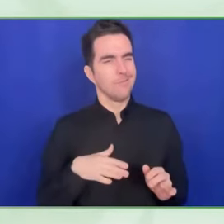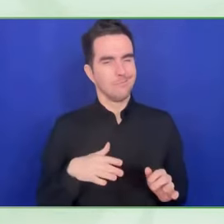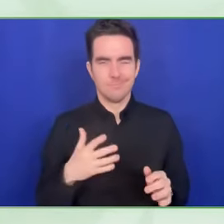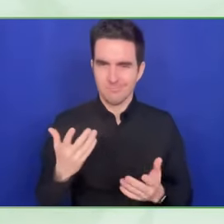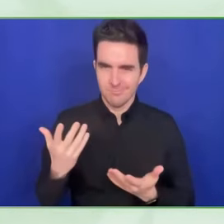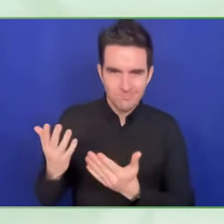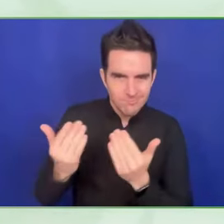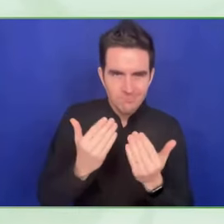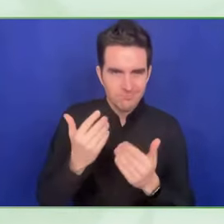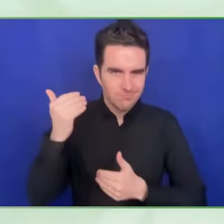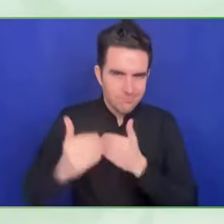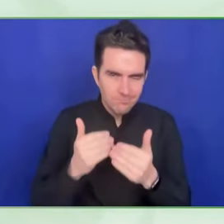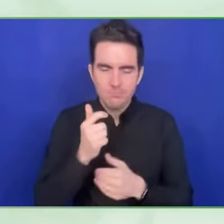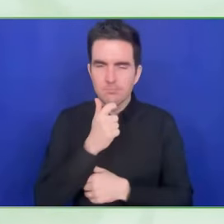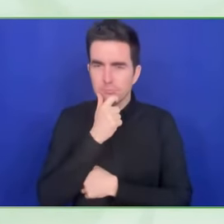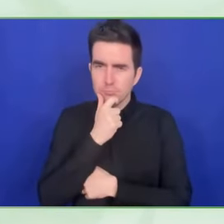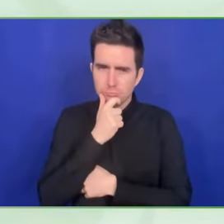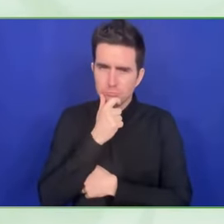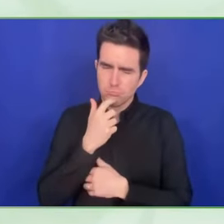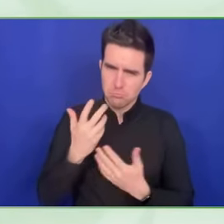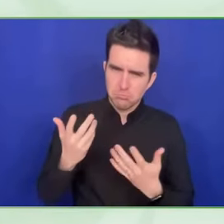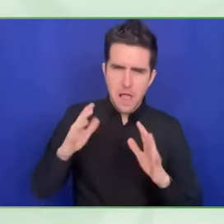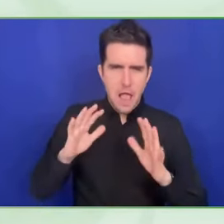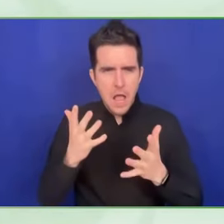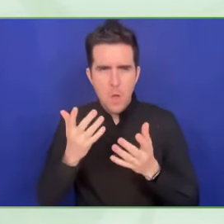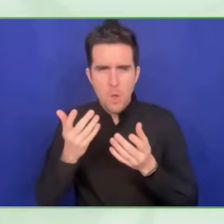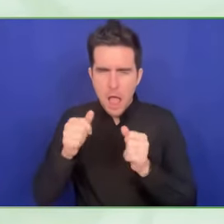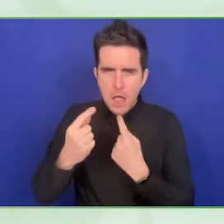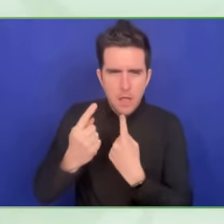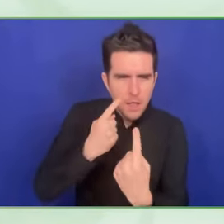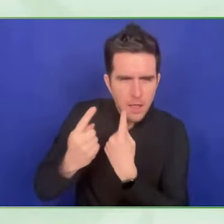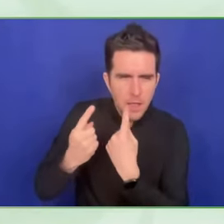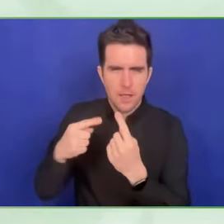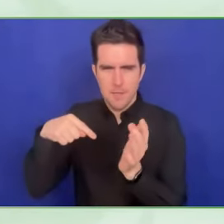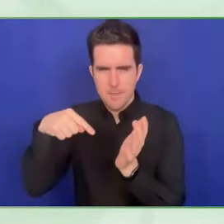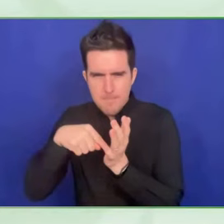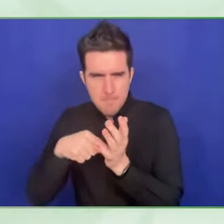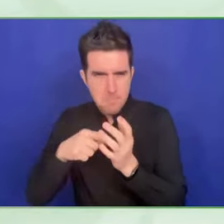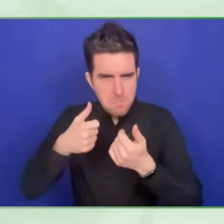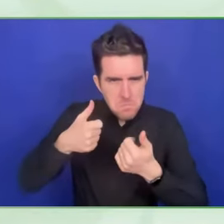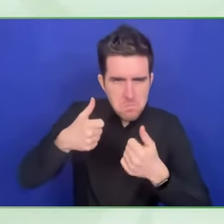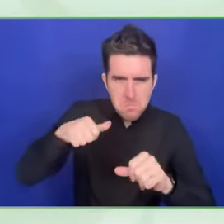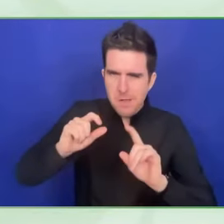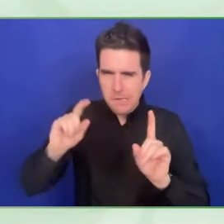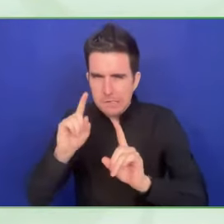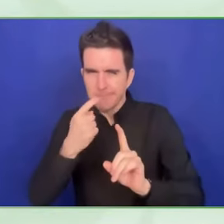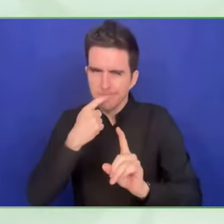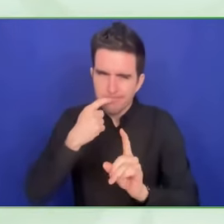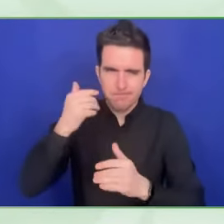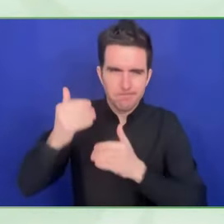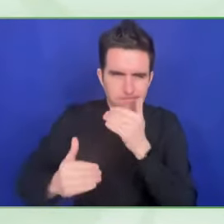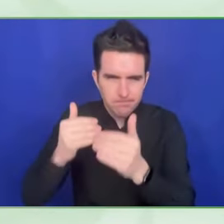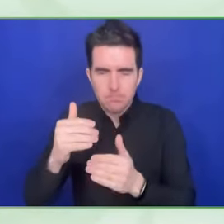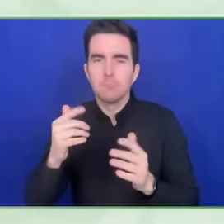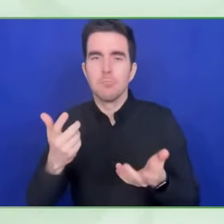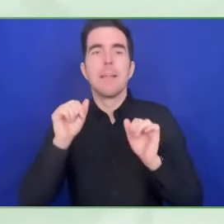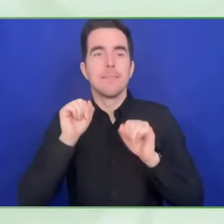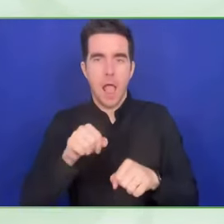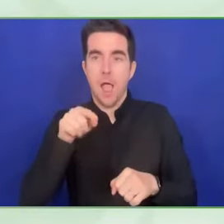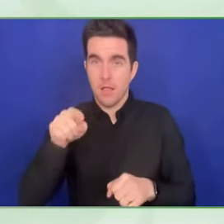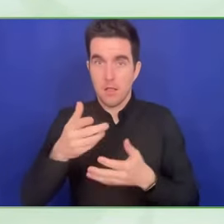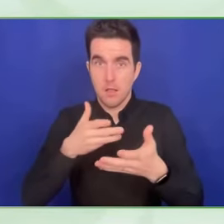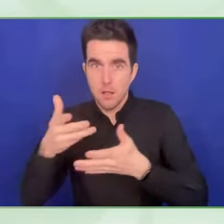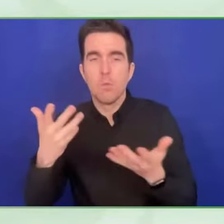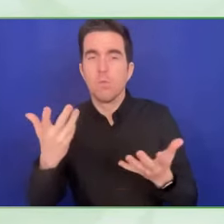the past. In the past, the technology was based on landmarks, which means the technology was measuring the distance between